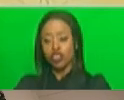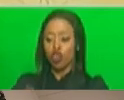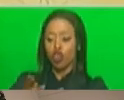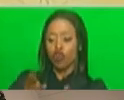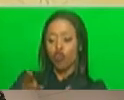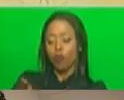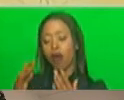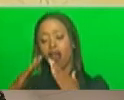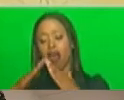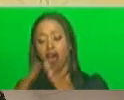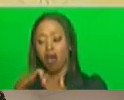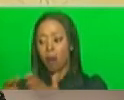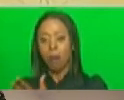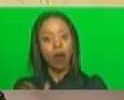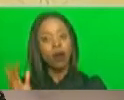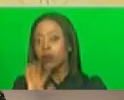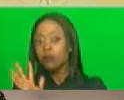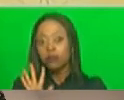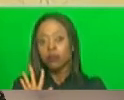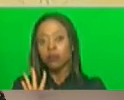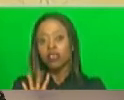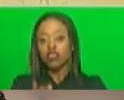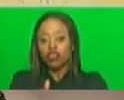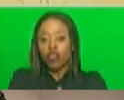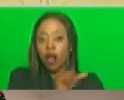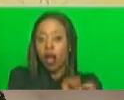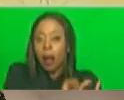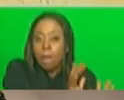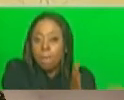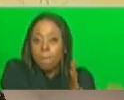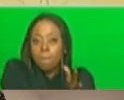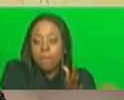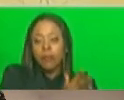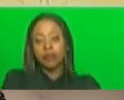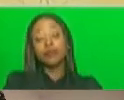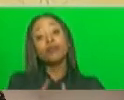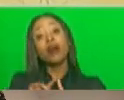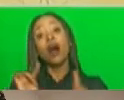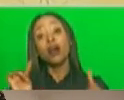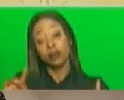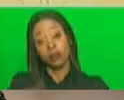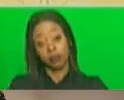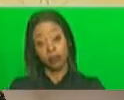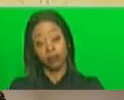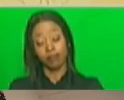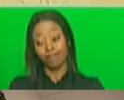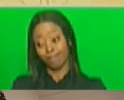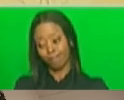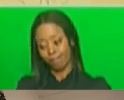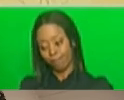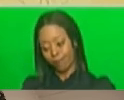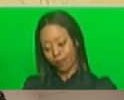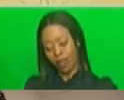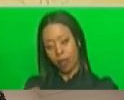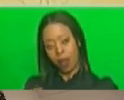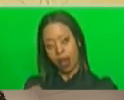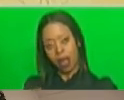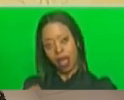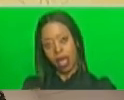general household use so how did you get there how did it get there chemical is being